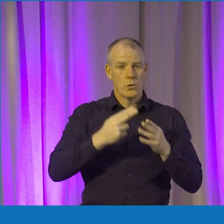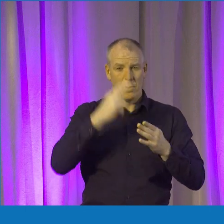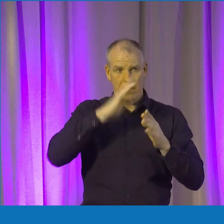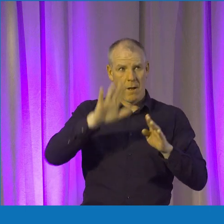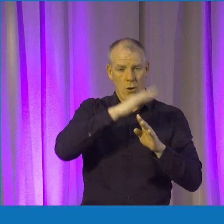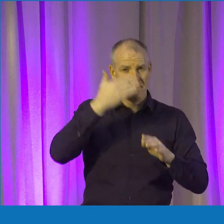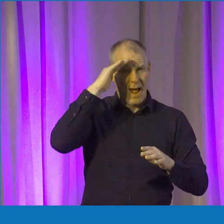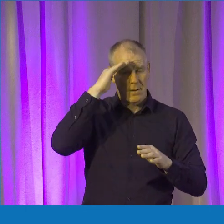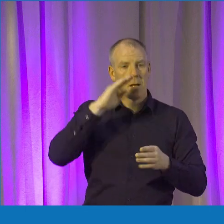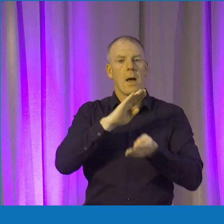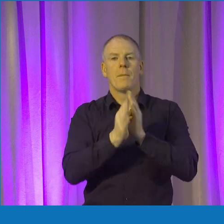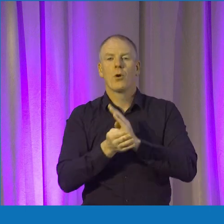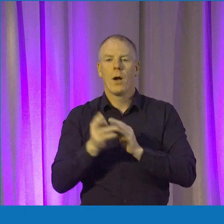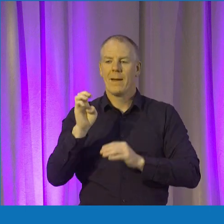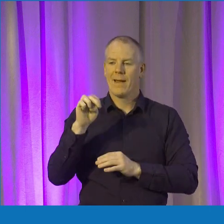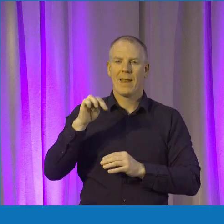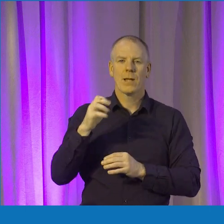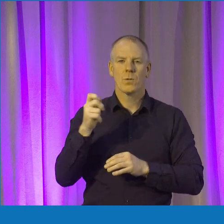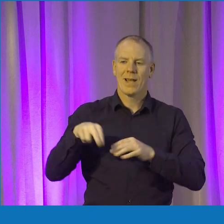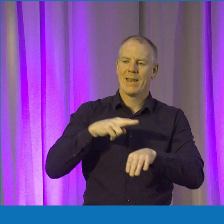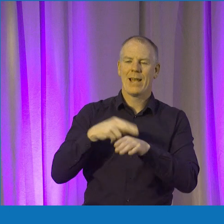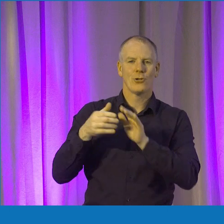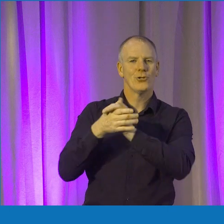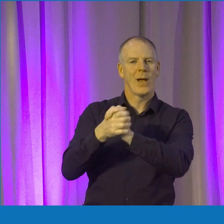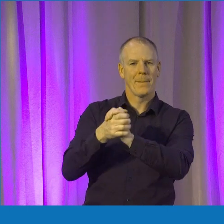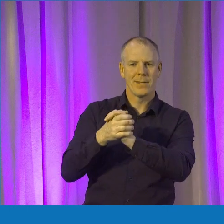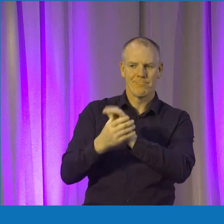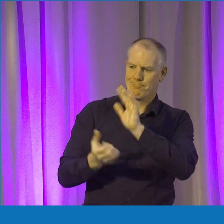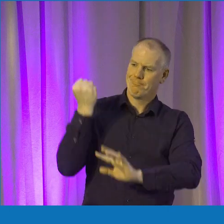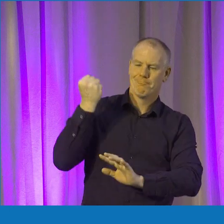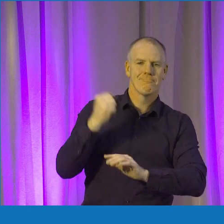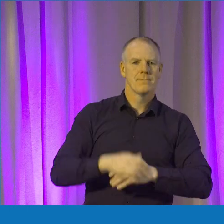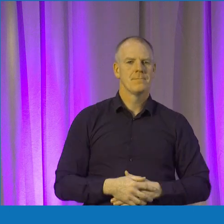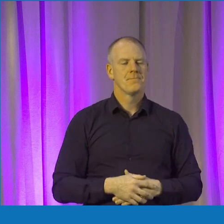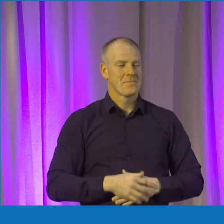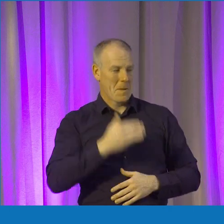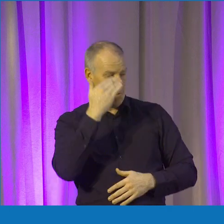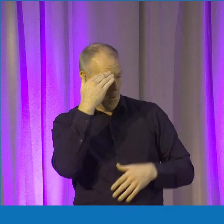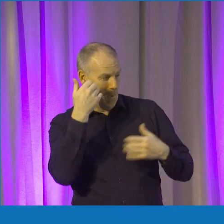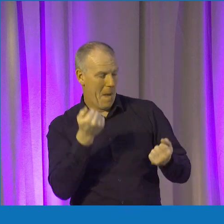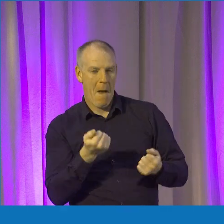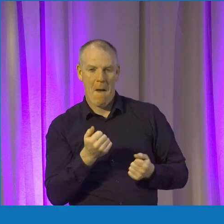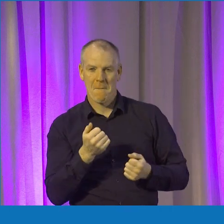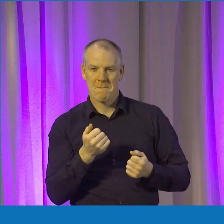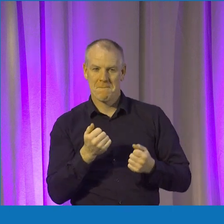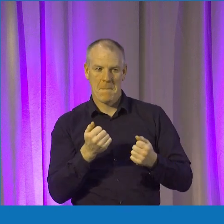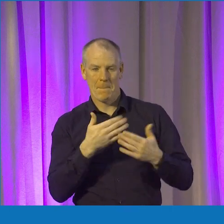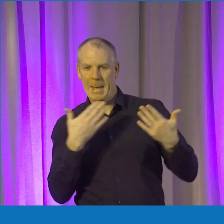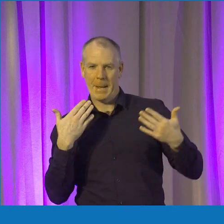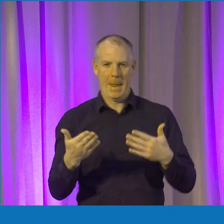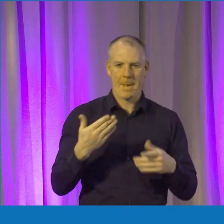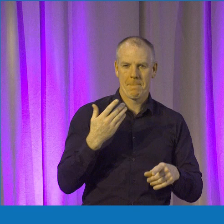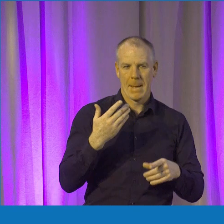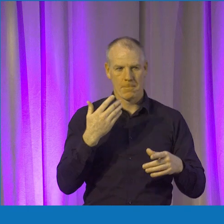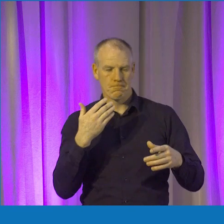of being crowned Enactus national champions. Okay. And I know that there is a claim to fame there, Enactus TCD